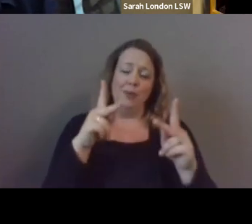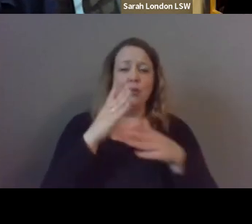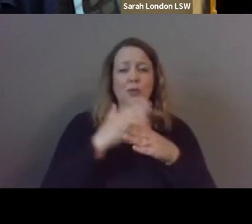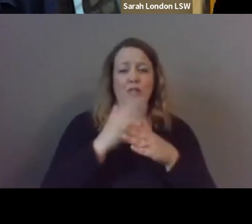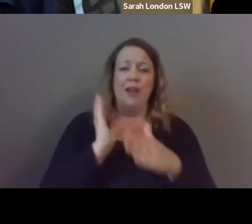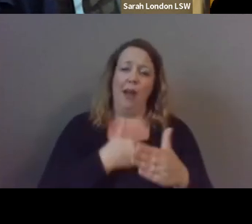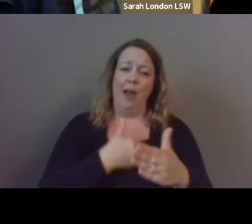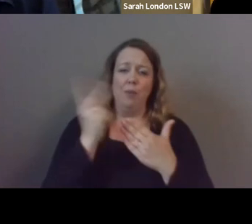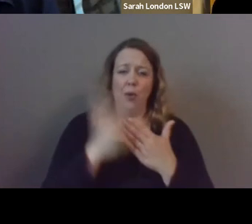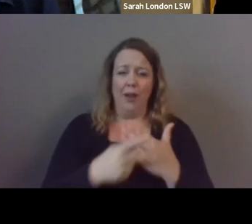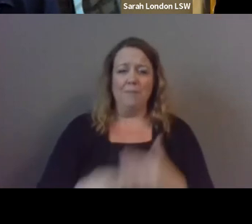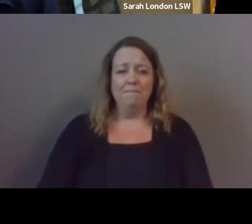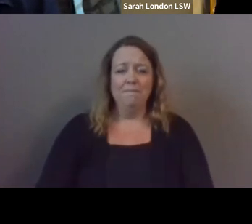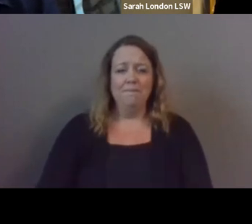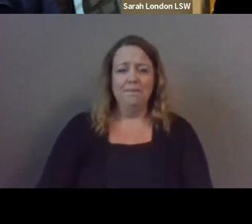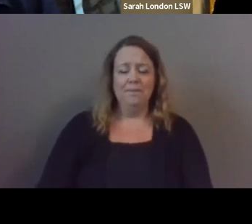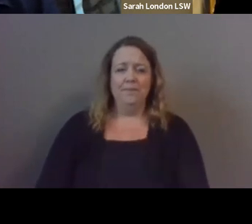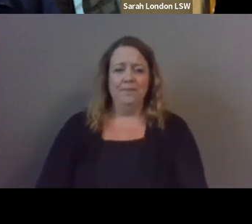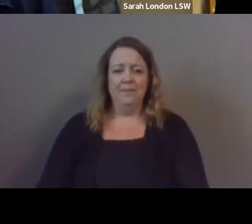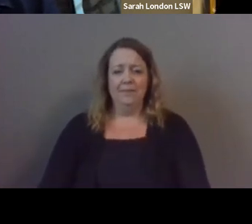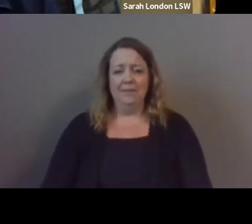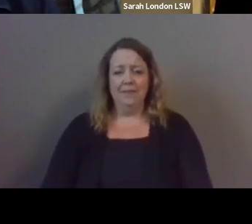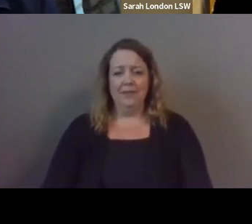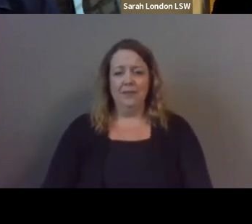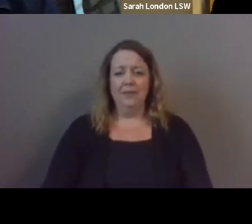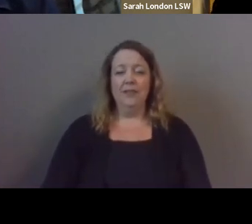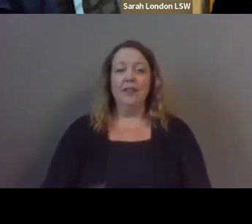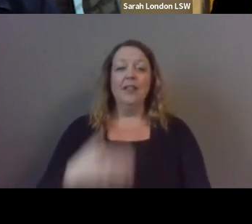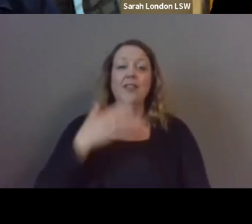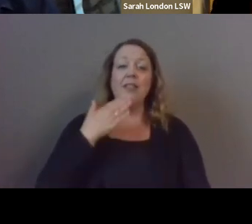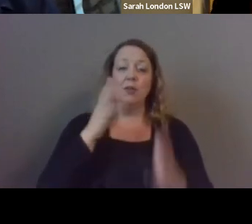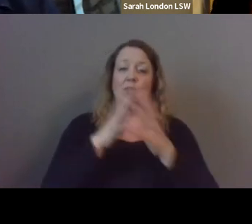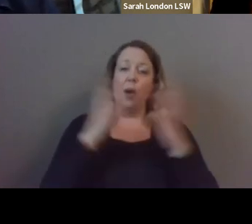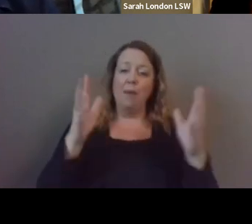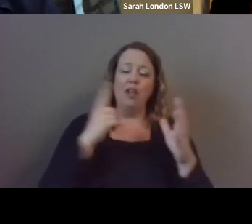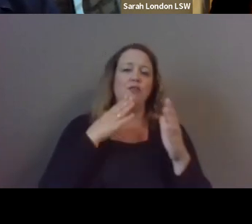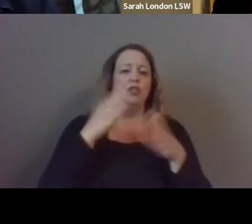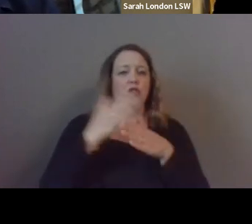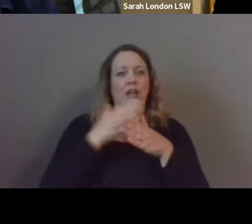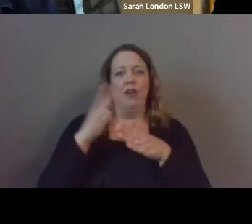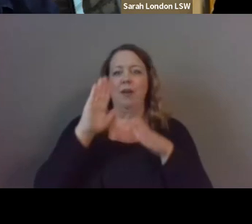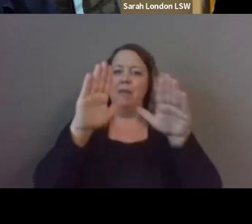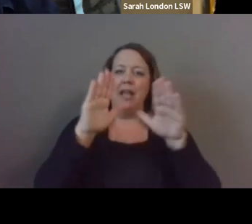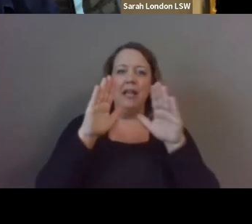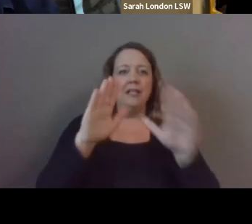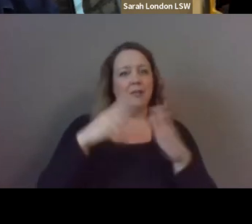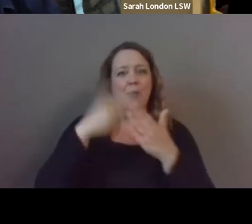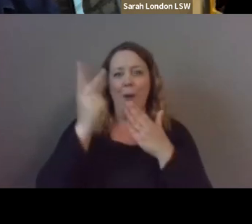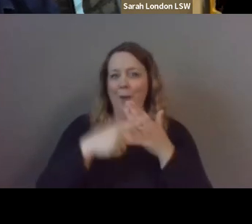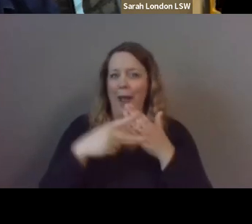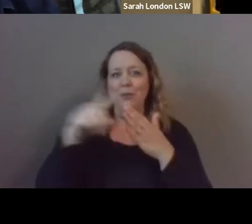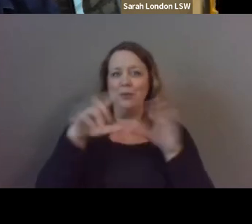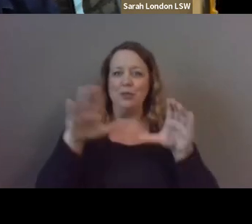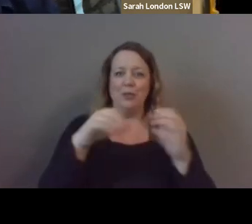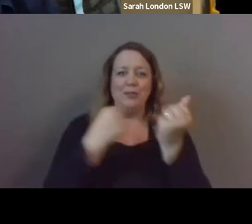thank you so much to all three of you for sharing the amazing programming um that you're doing to support young people in your community it's really